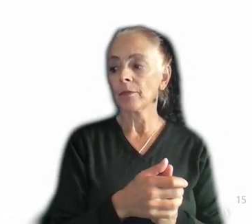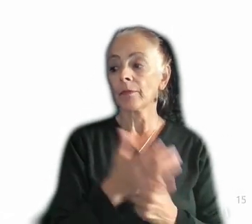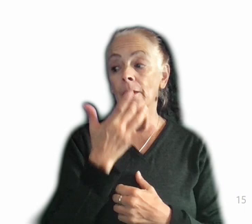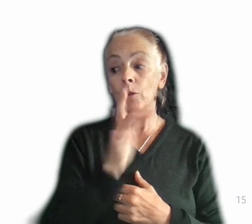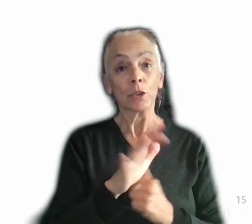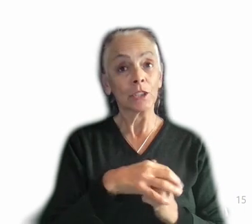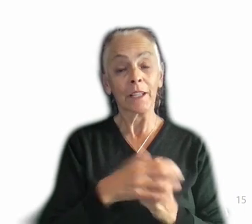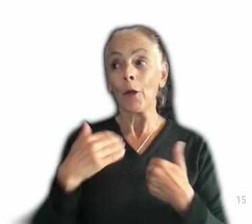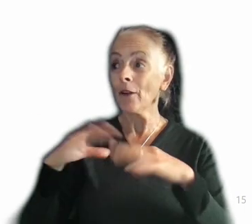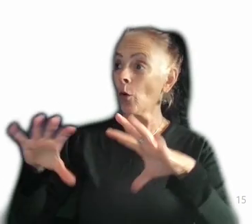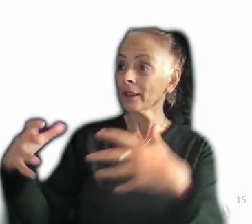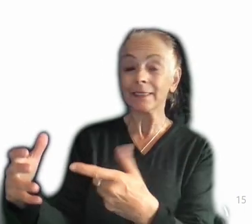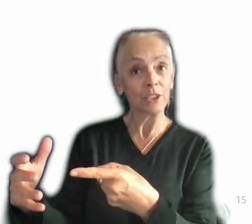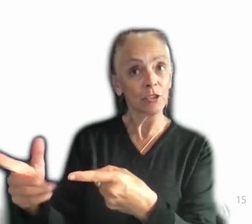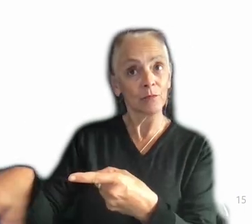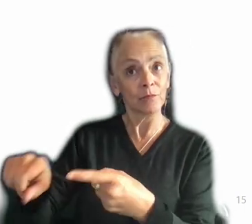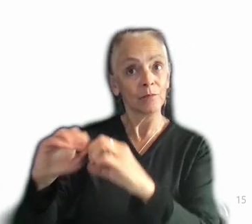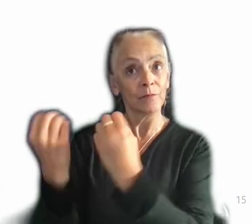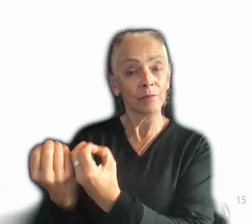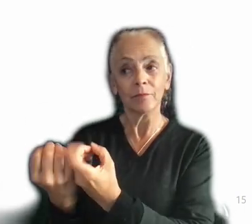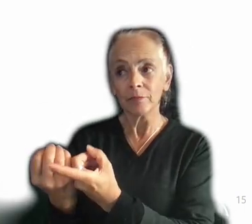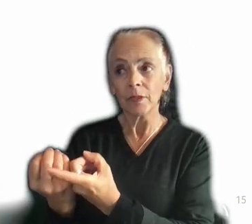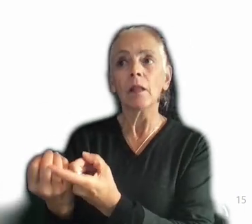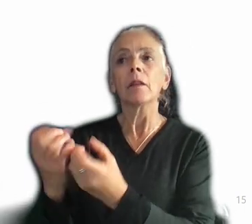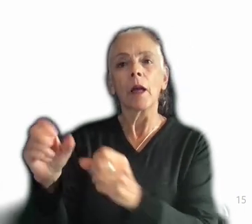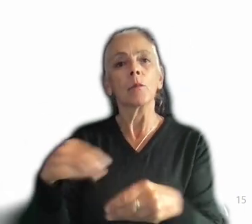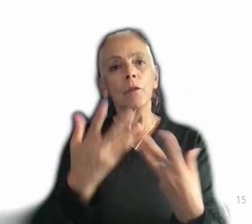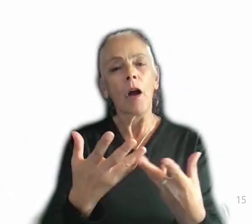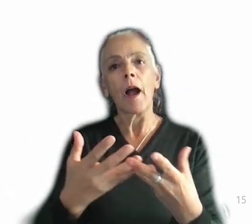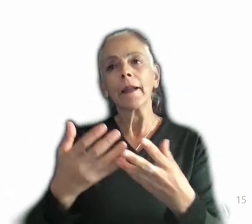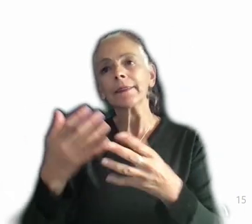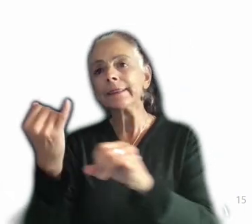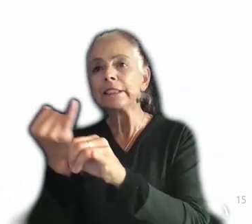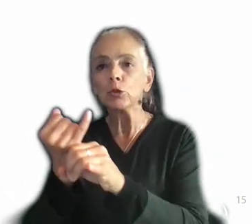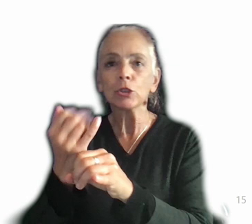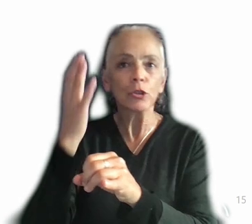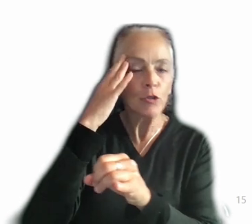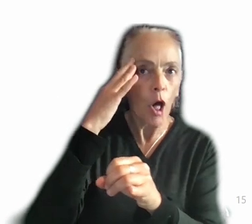there's an organization, and this organization can provide institutional knowledge and process.